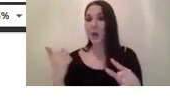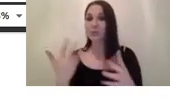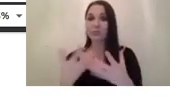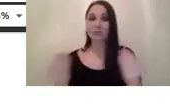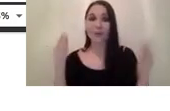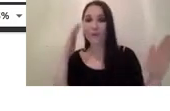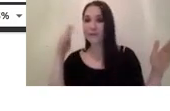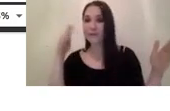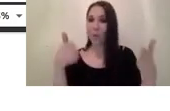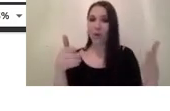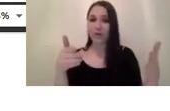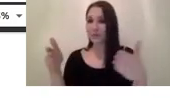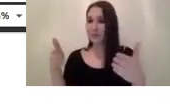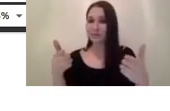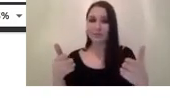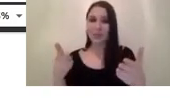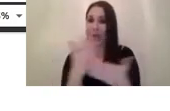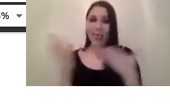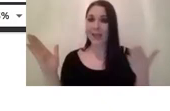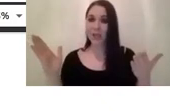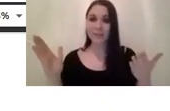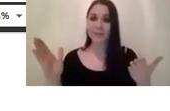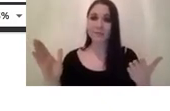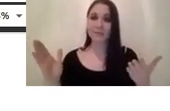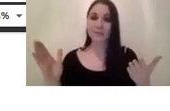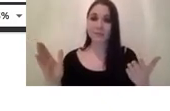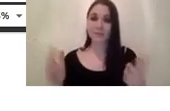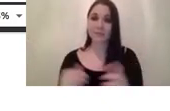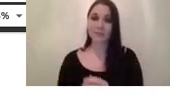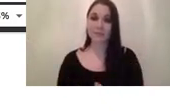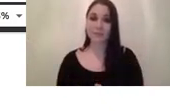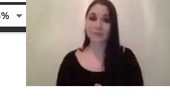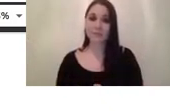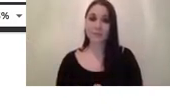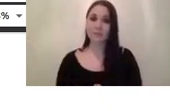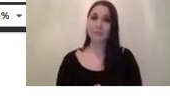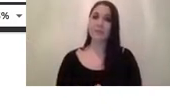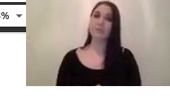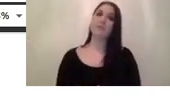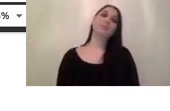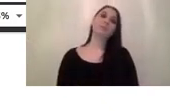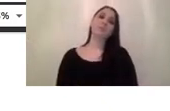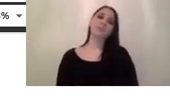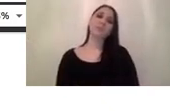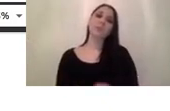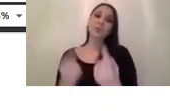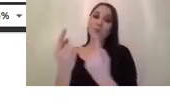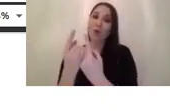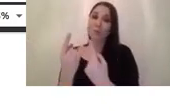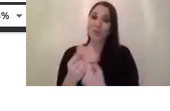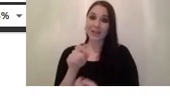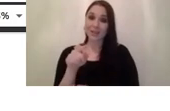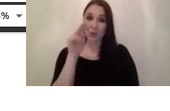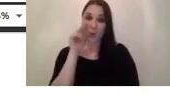really important that if you set properly your f number the object you are looking at in the scene